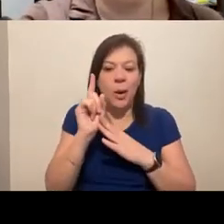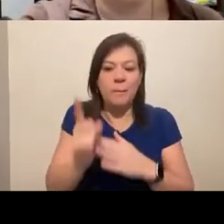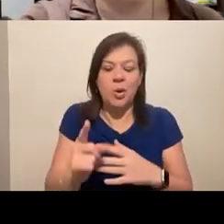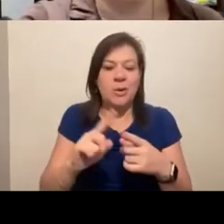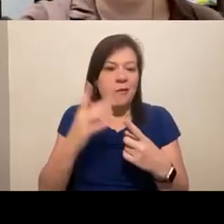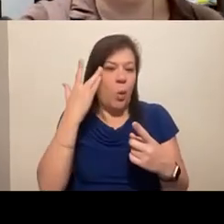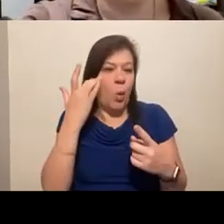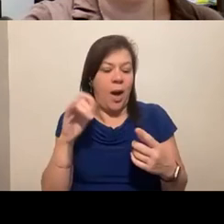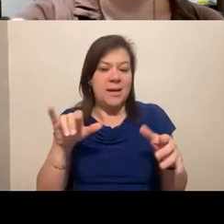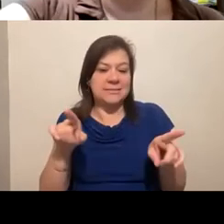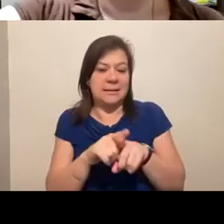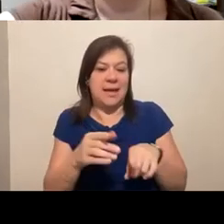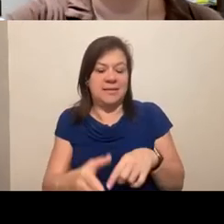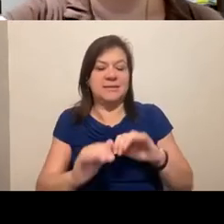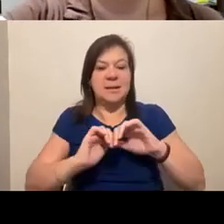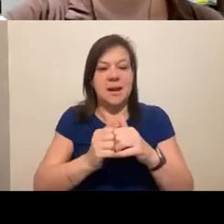like this and how do we fix it?